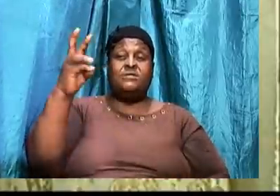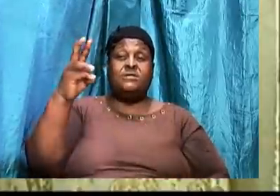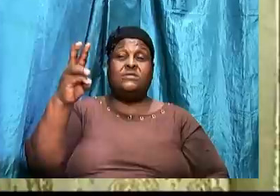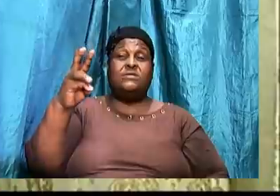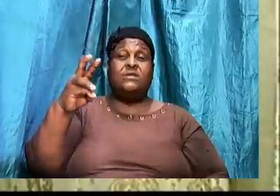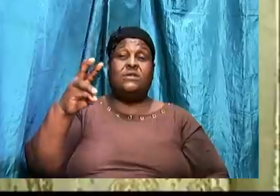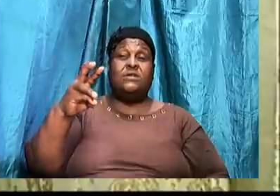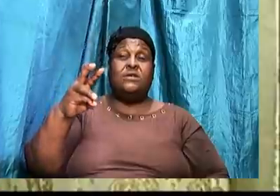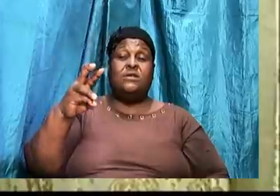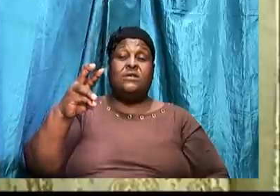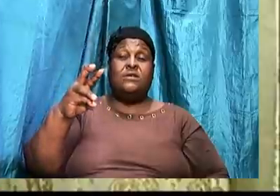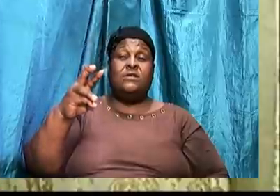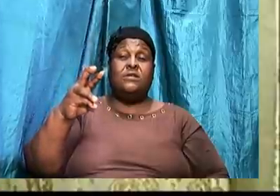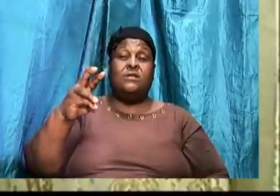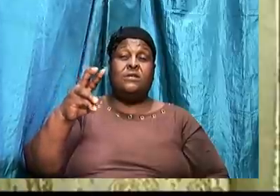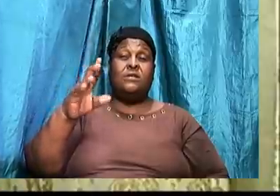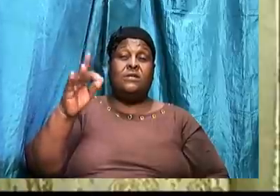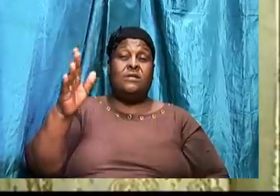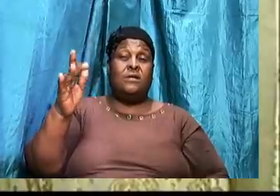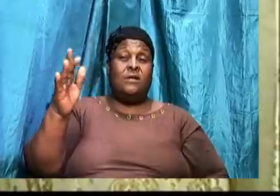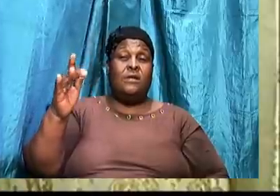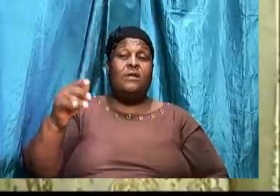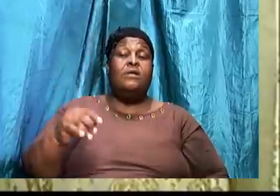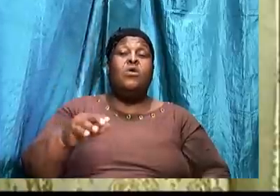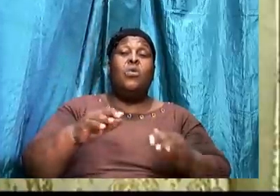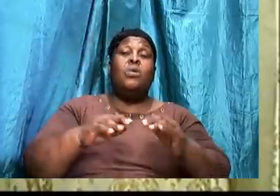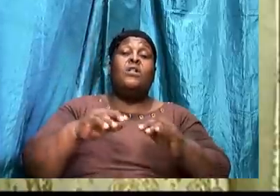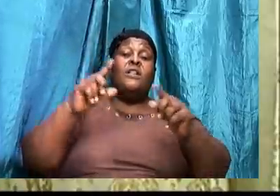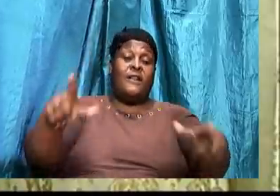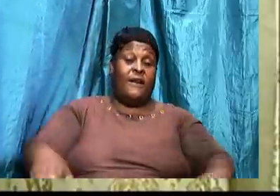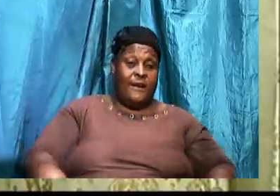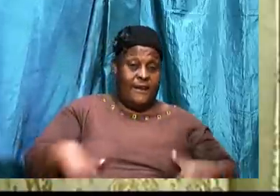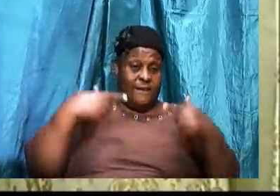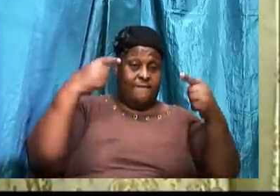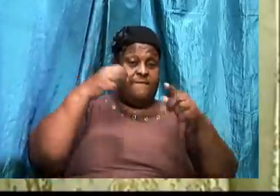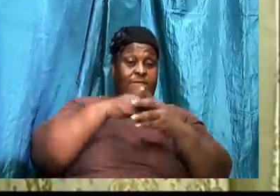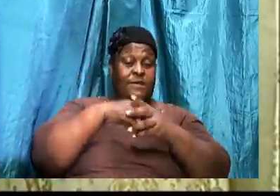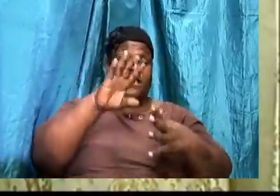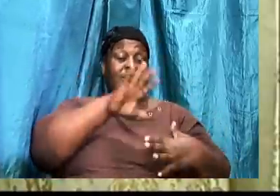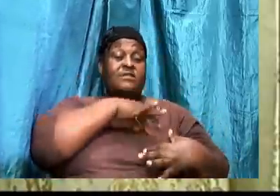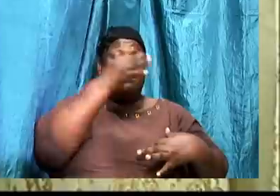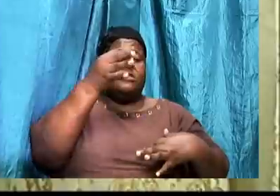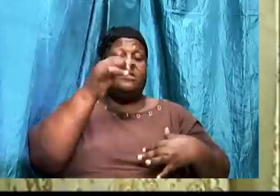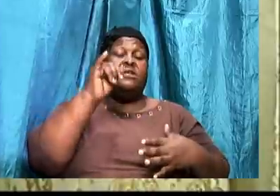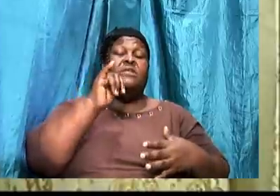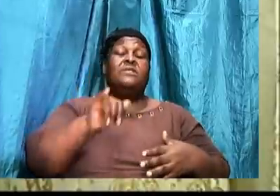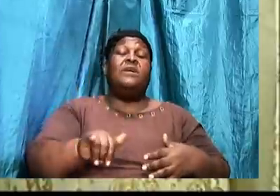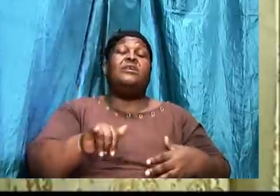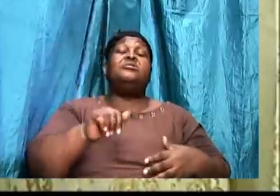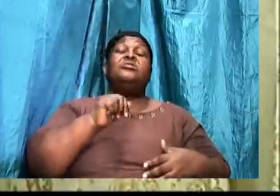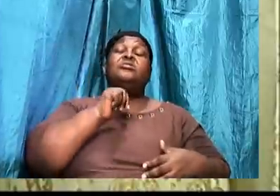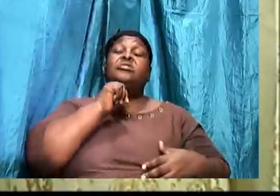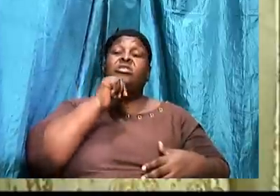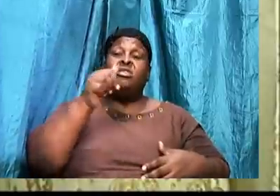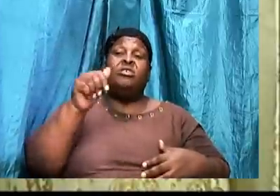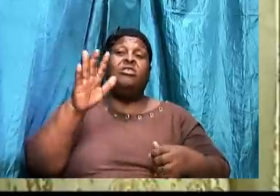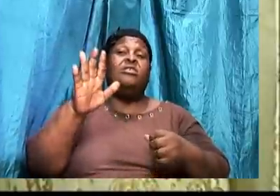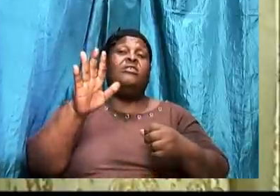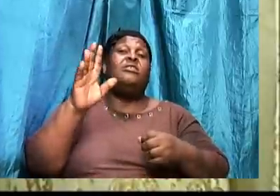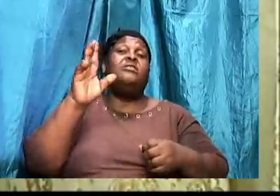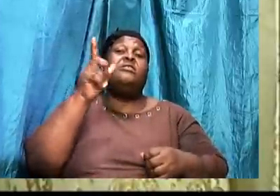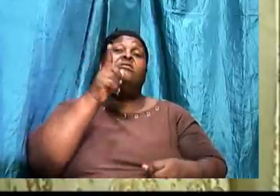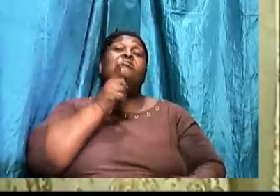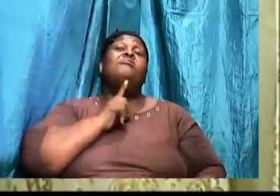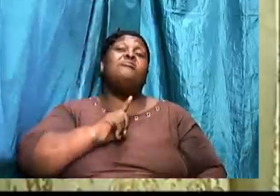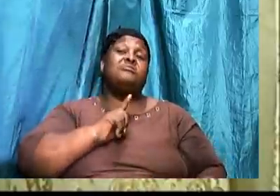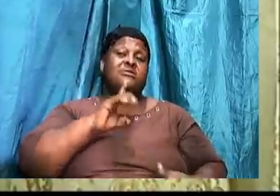And Galatians 5. 25. Walk in the spirit. That he might not fulfill. The lust of the flesh. So